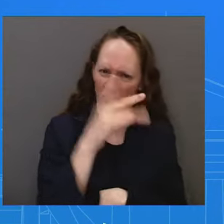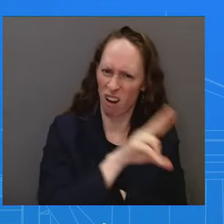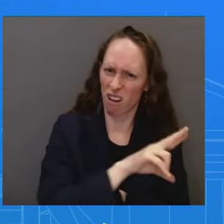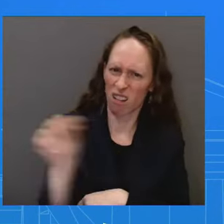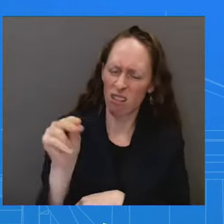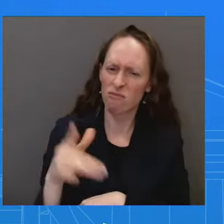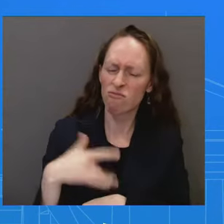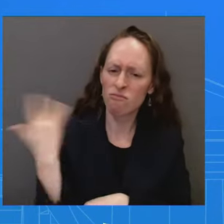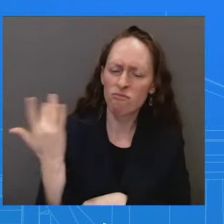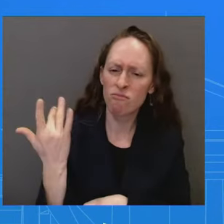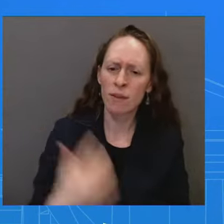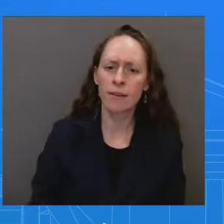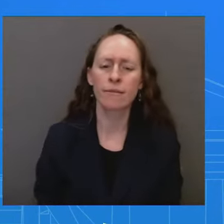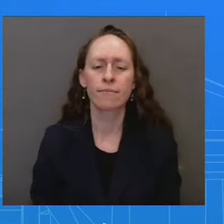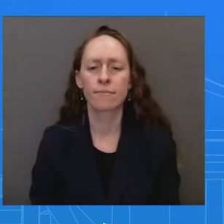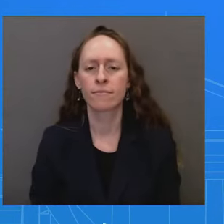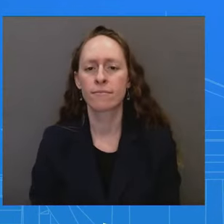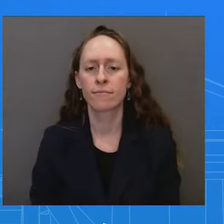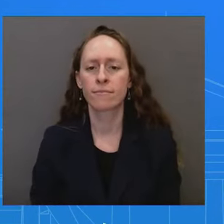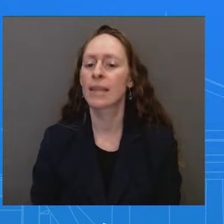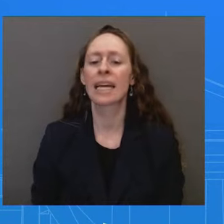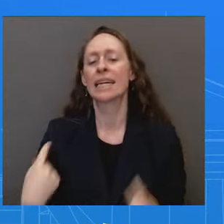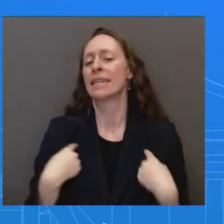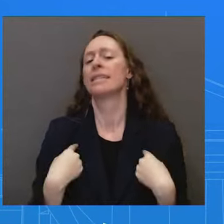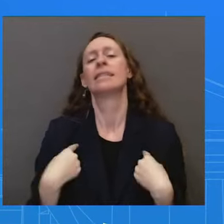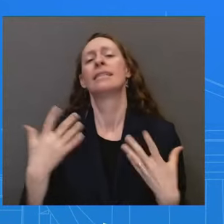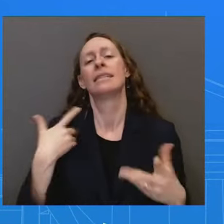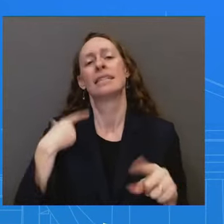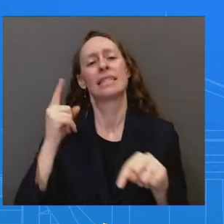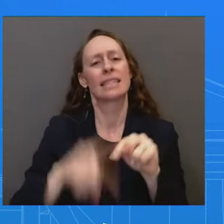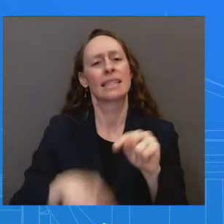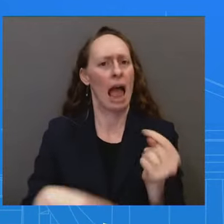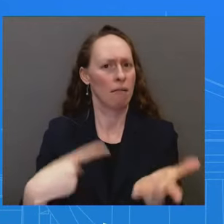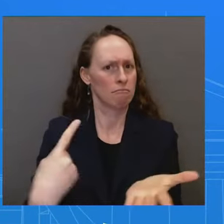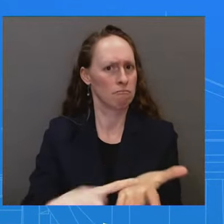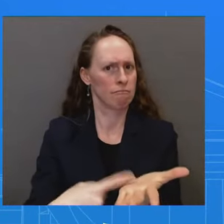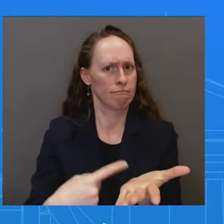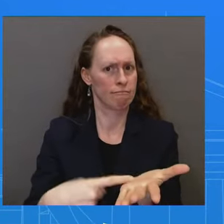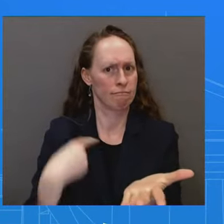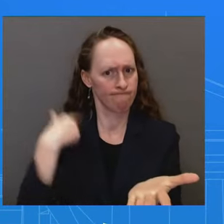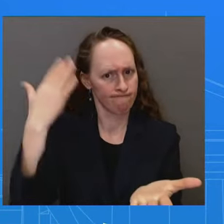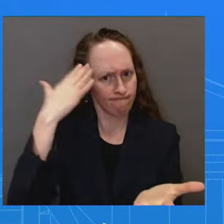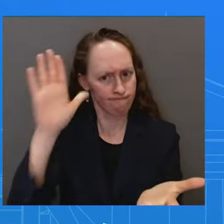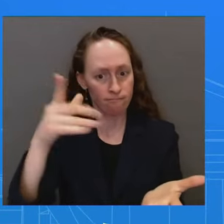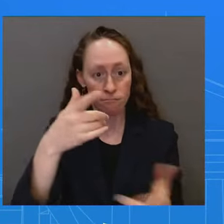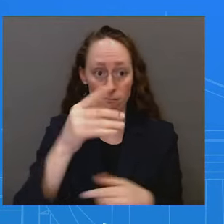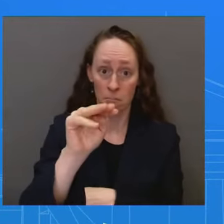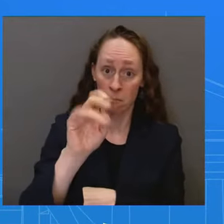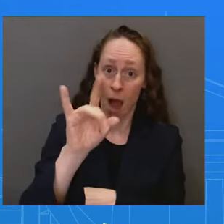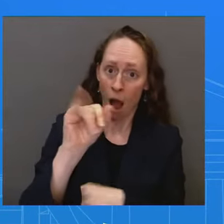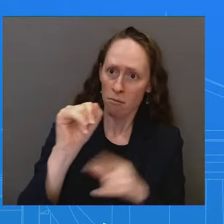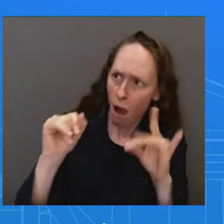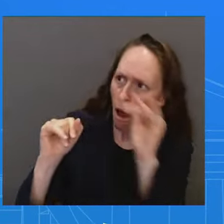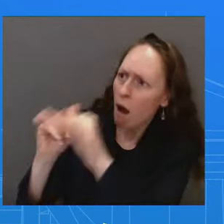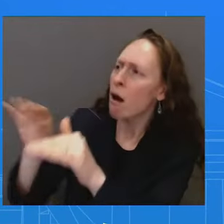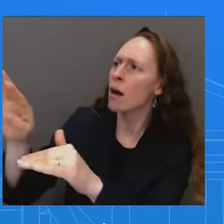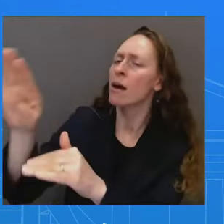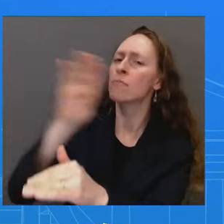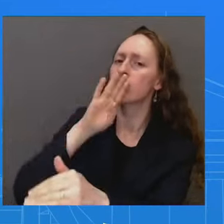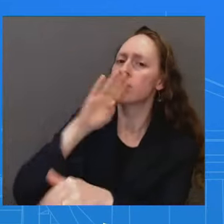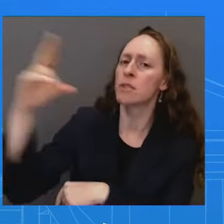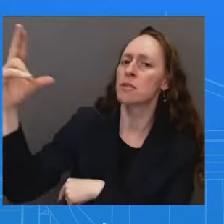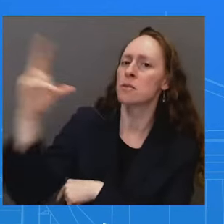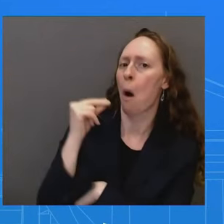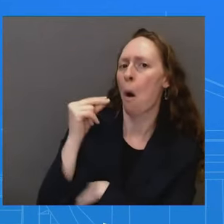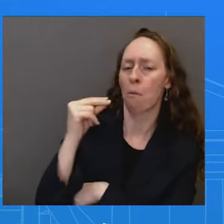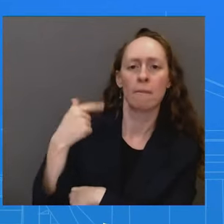there have been requests made by outlets and denied by the Israeli government to get into Gaza. Is that what you're saying? They